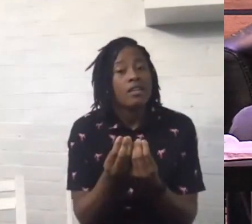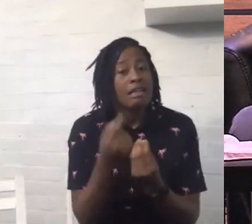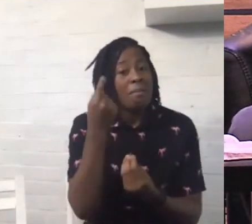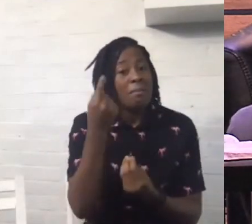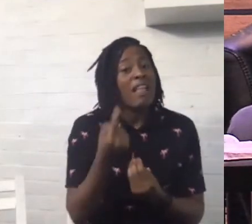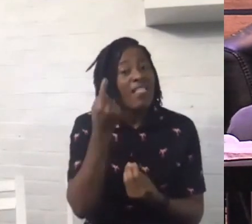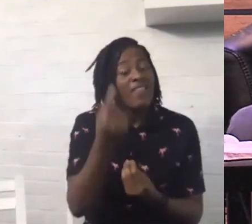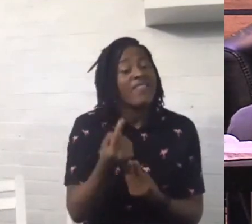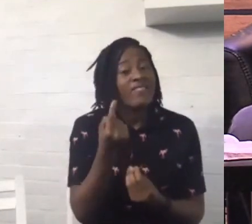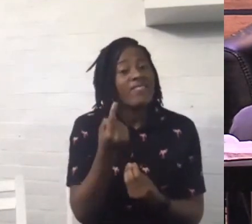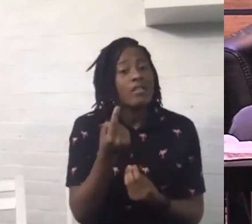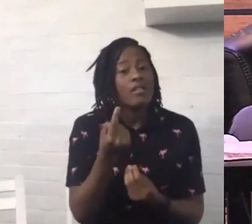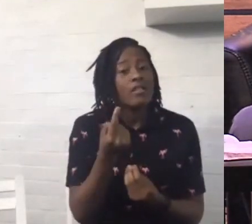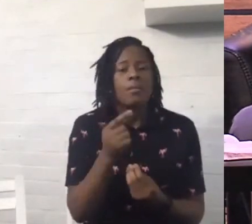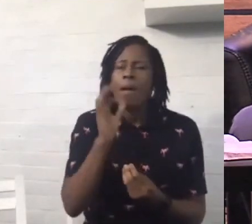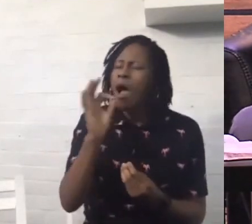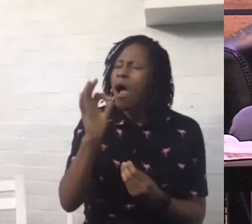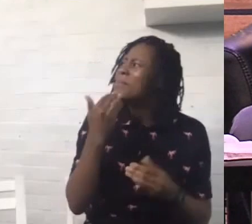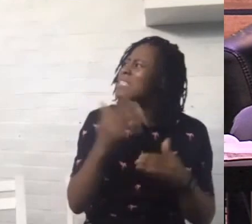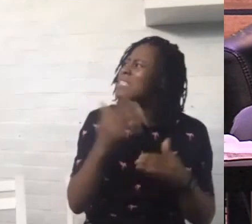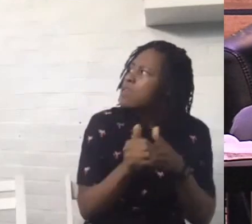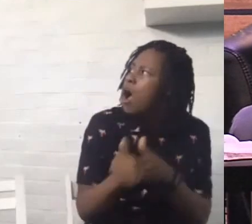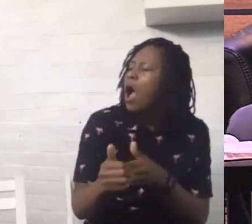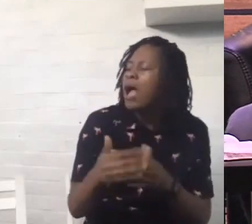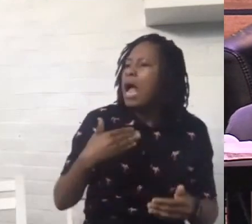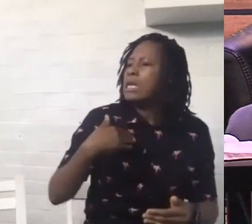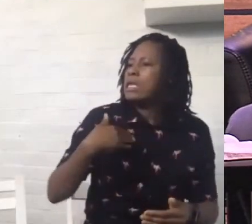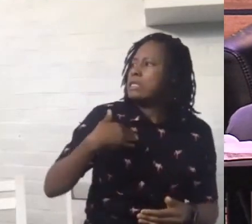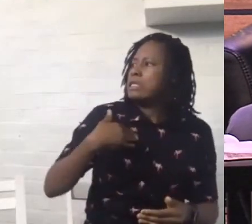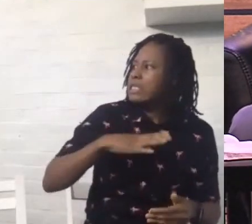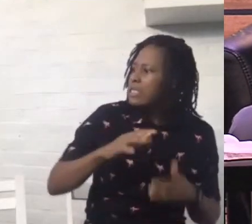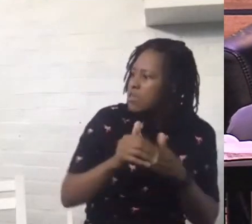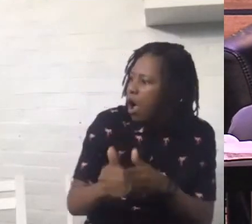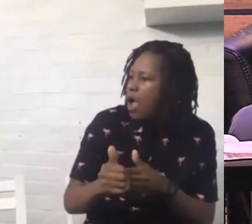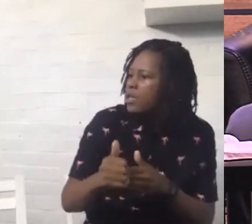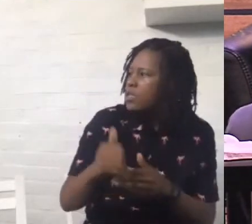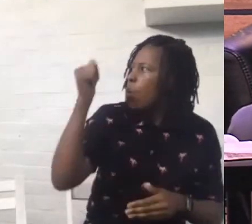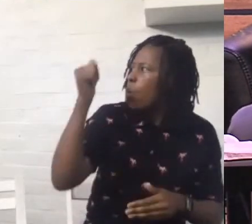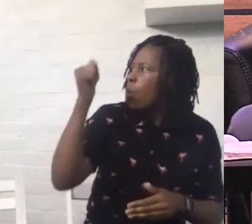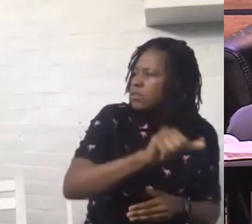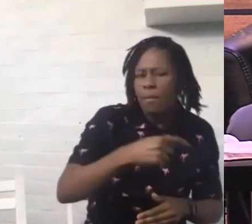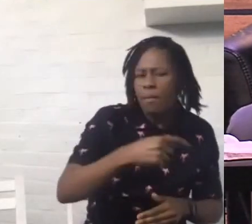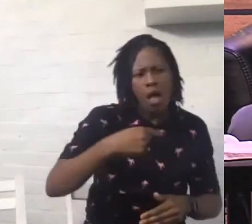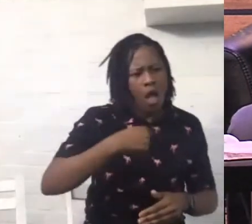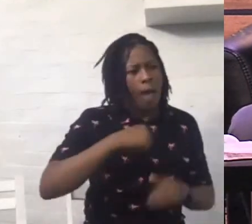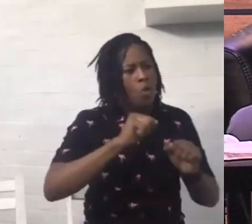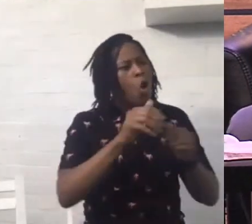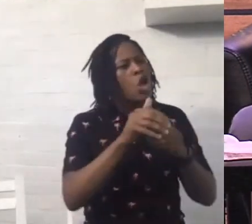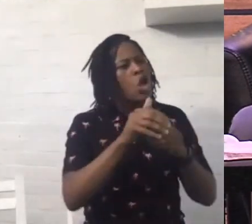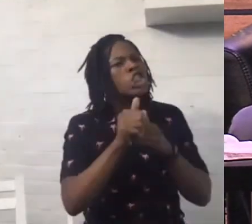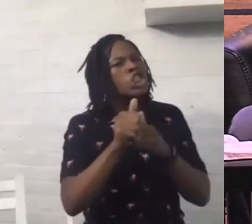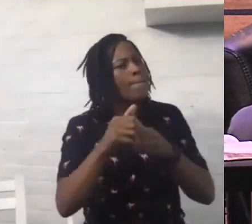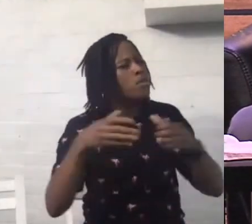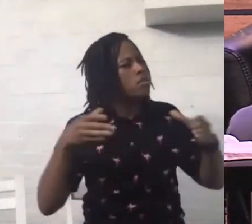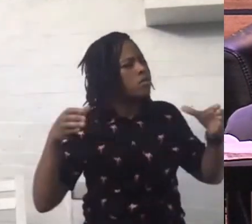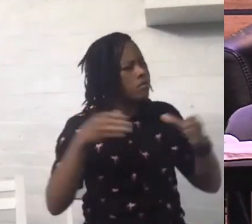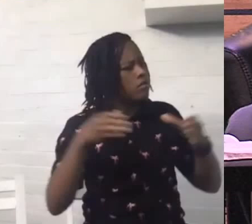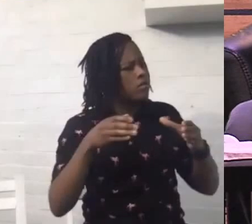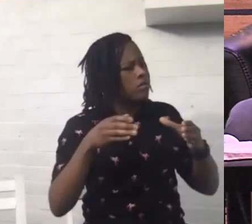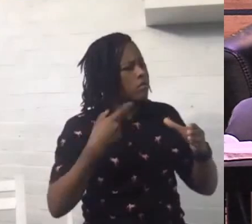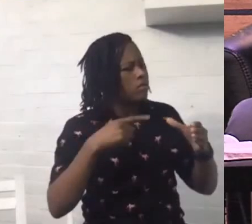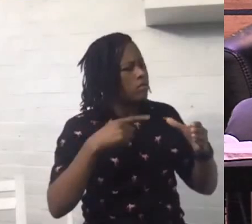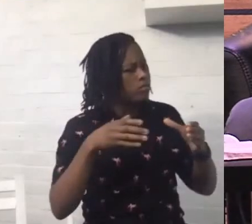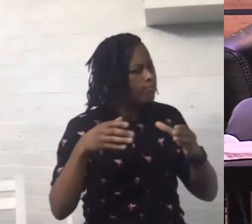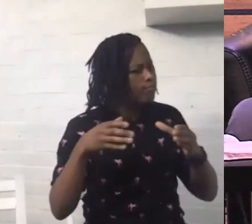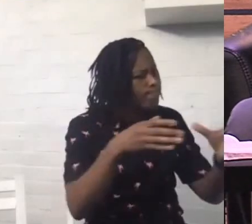I need guidance I need wisdom he says well I'm your shepherd I am Jehovah rohi I am your shepherd